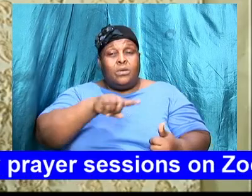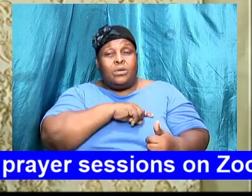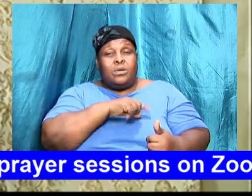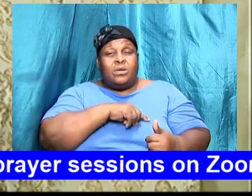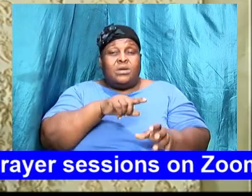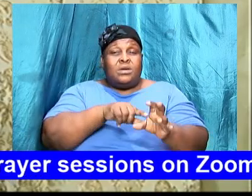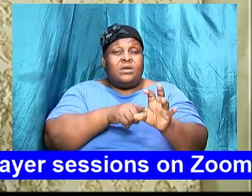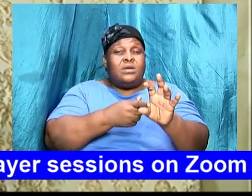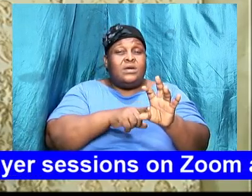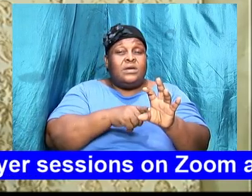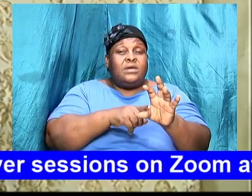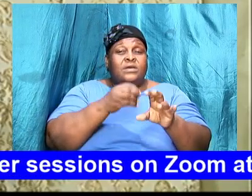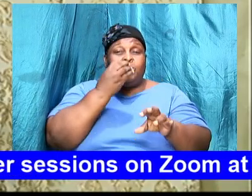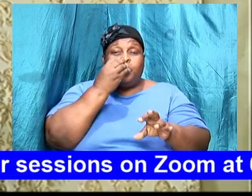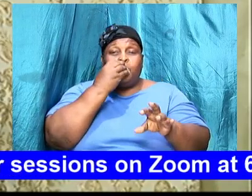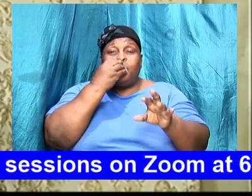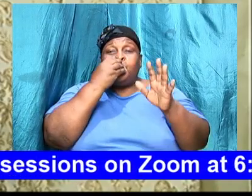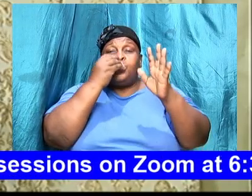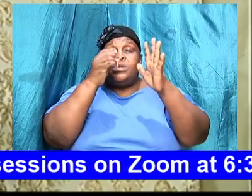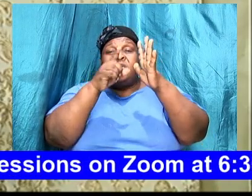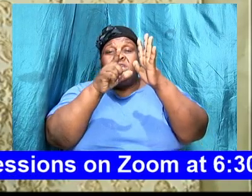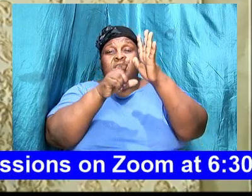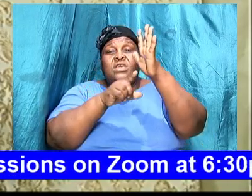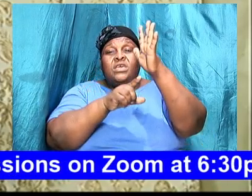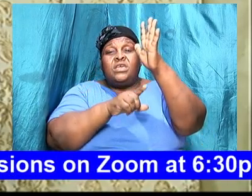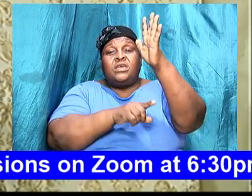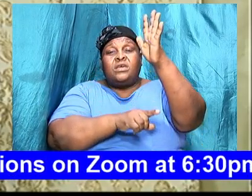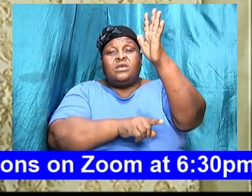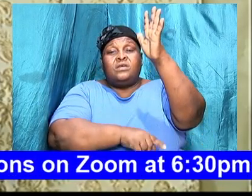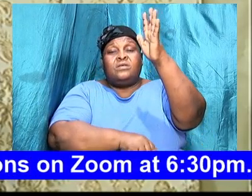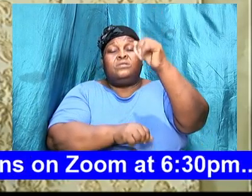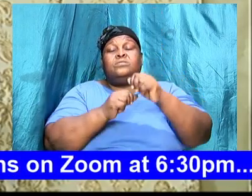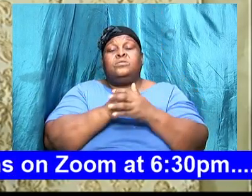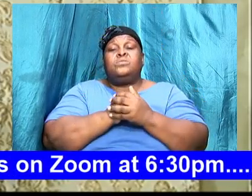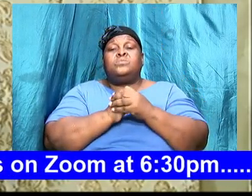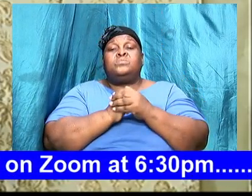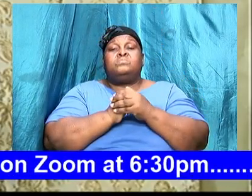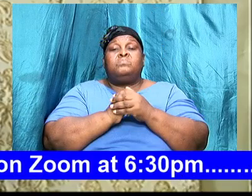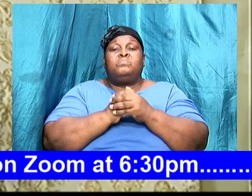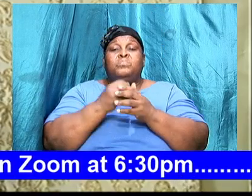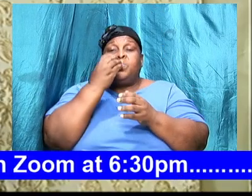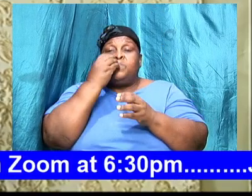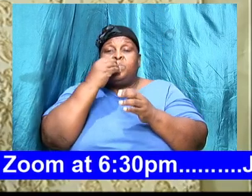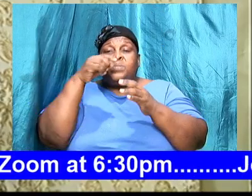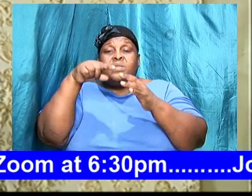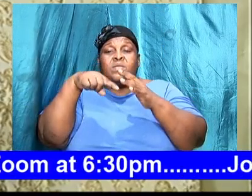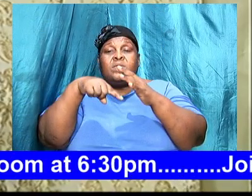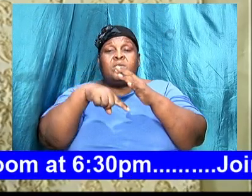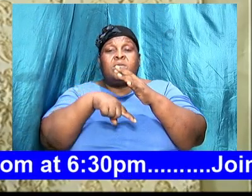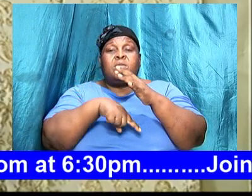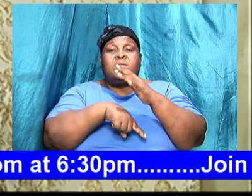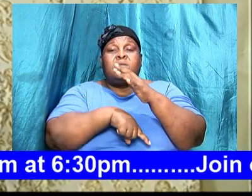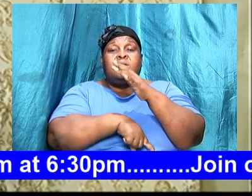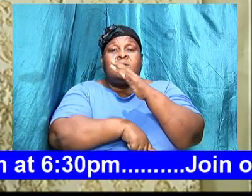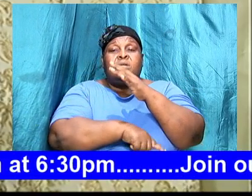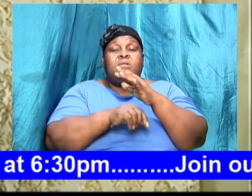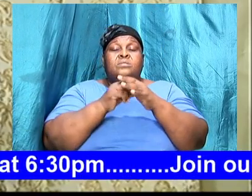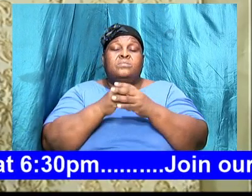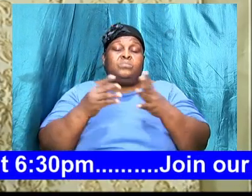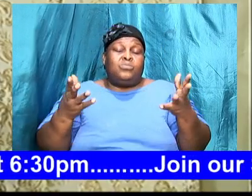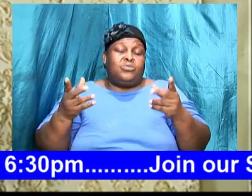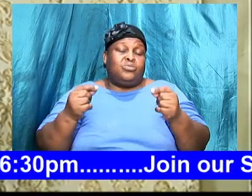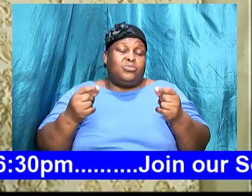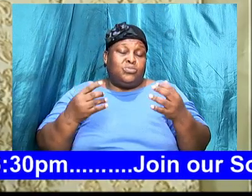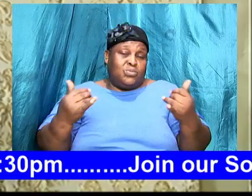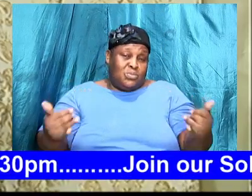start eating down you know that when you are going to do the fast you need to eat down so if you eat three or four meals a day what you do know